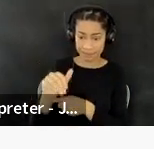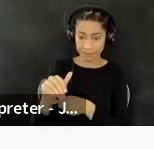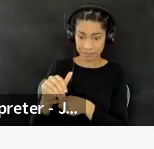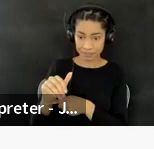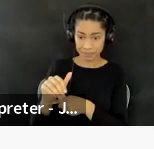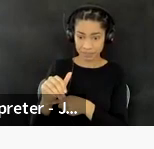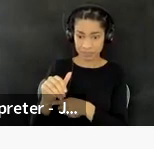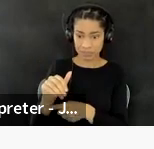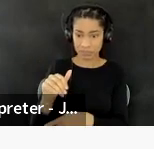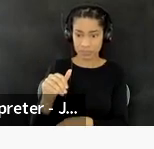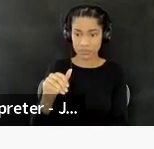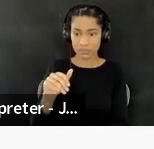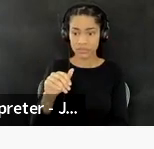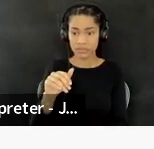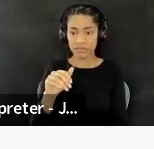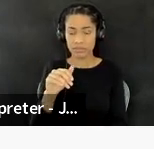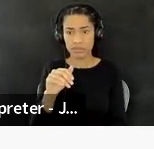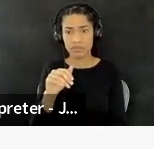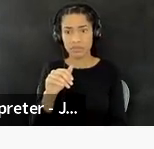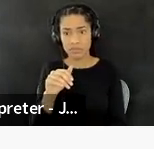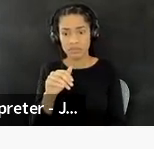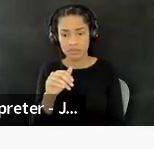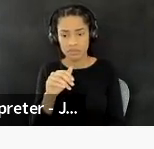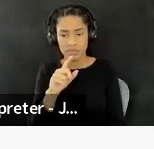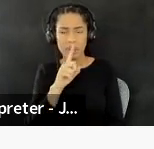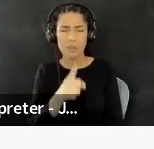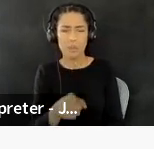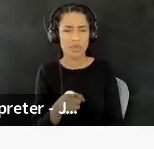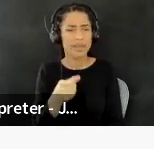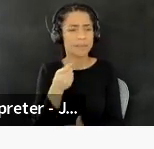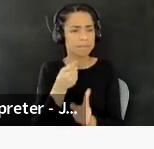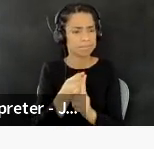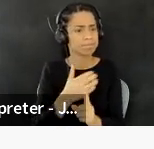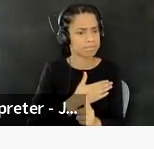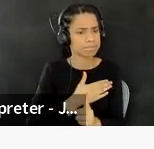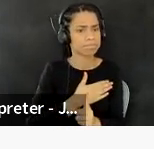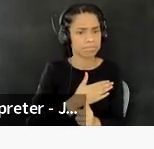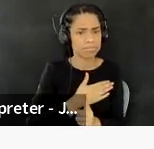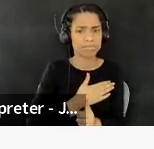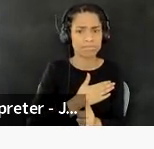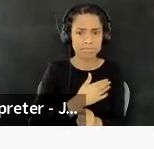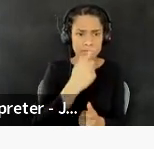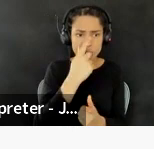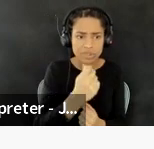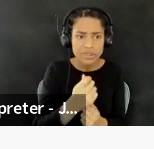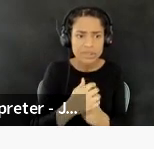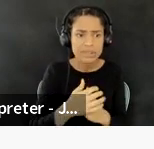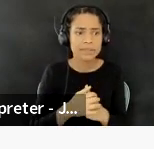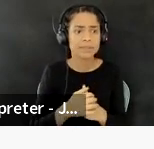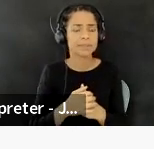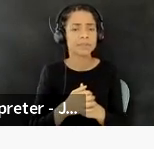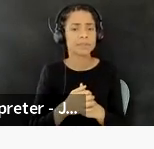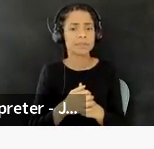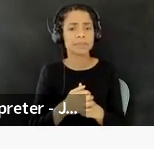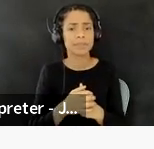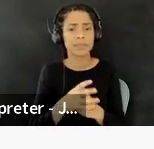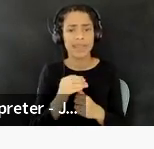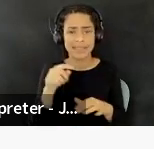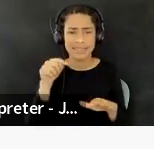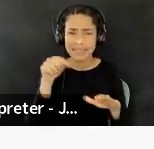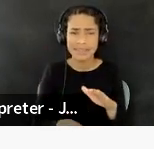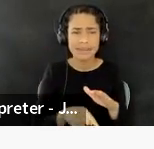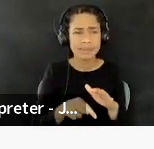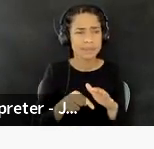to a lot of my own, um, interest in and, um, deep commitment to, like,